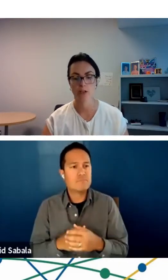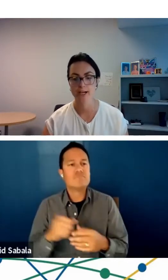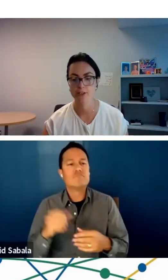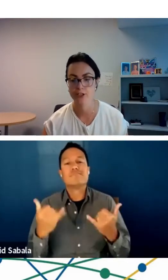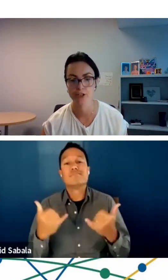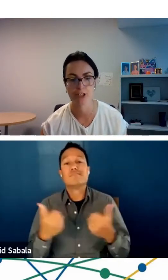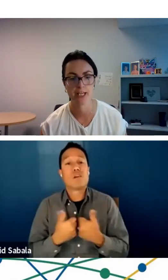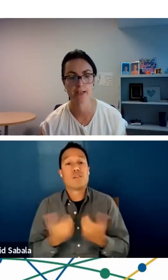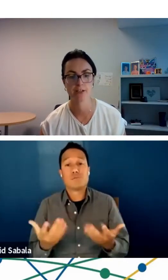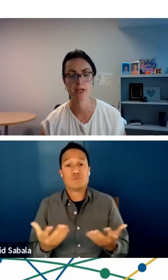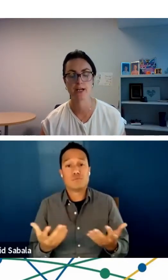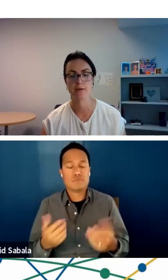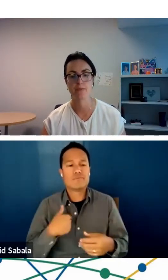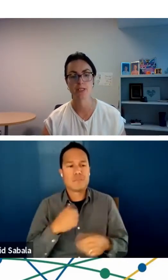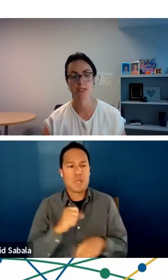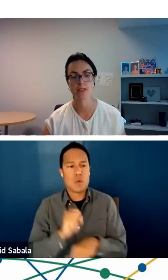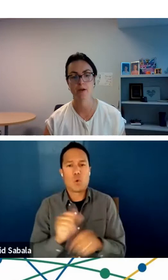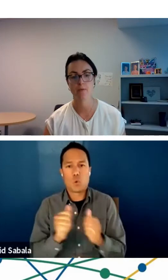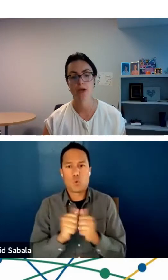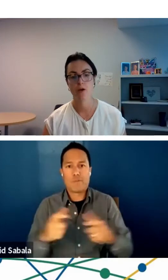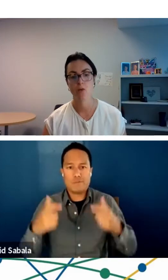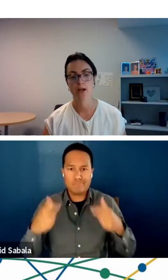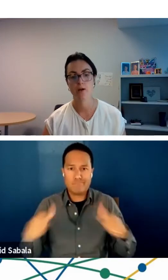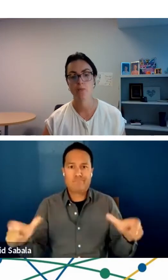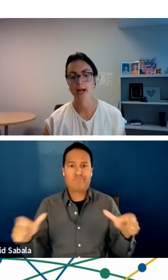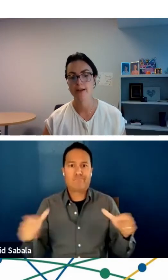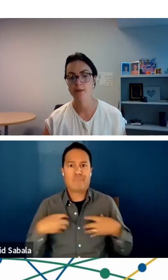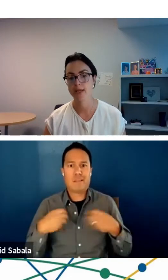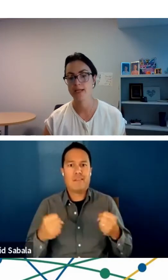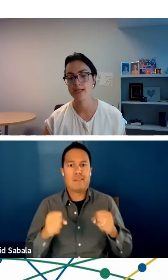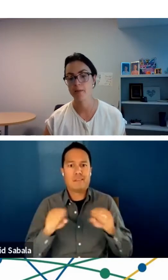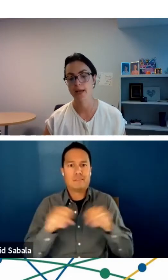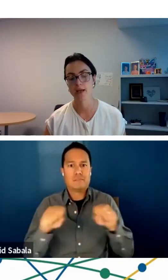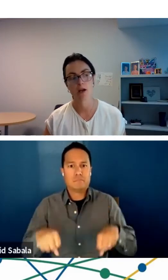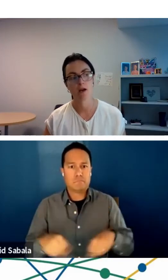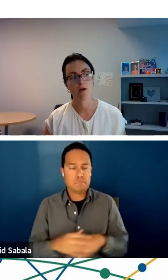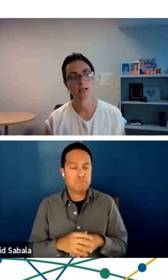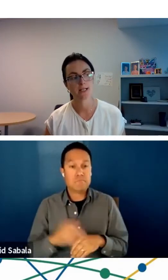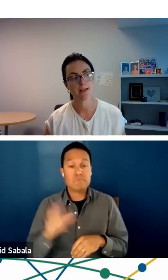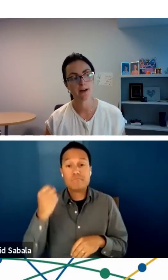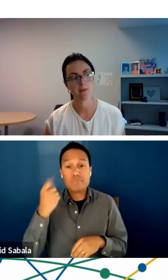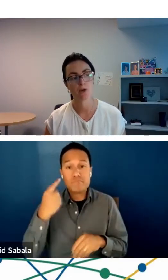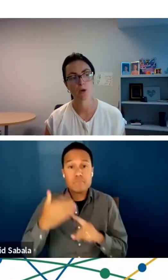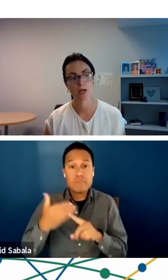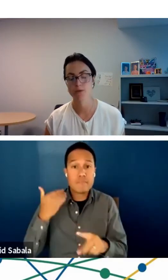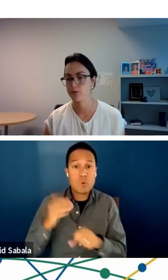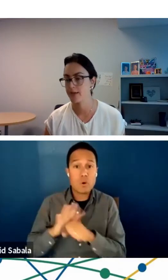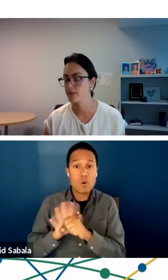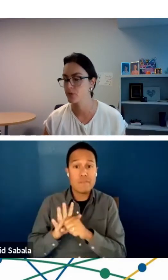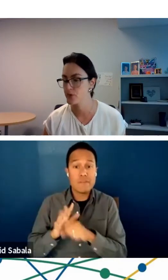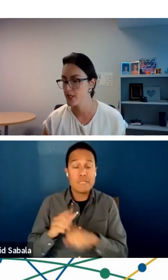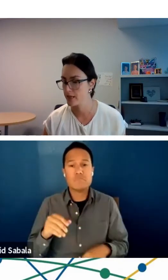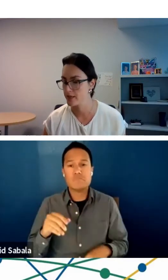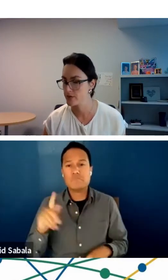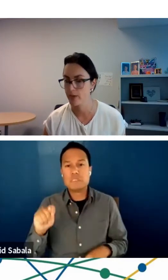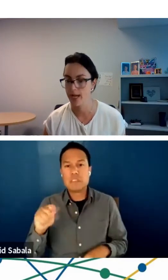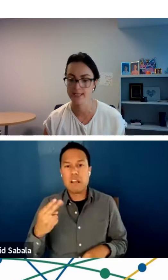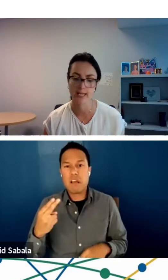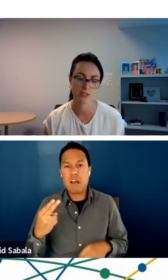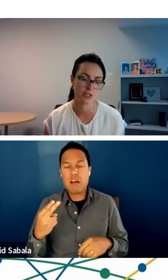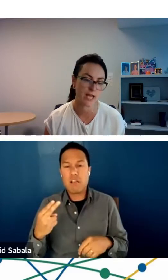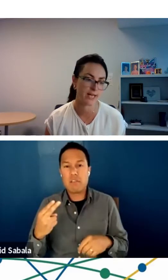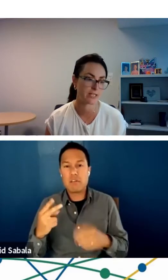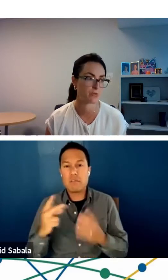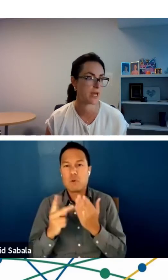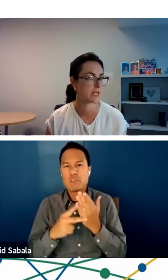So I work for a large tertiary care system where prior to the pandemic, our telehealth programs were rather boutique. So